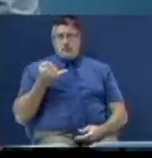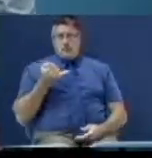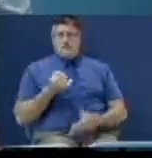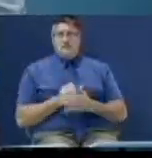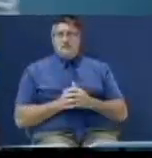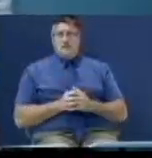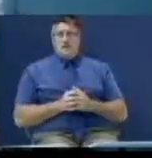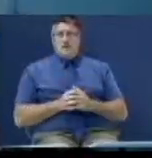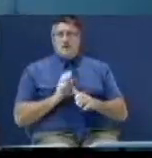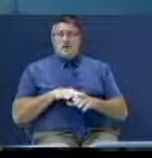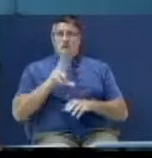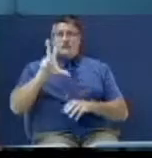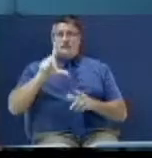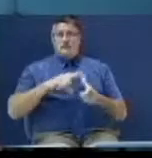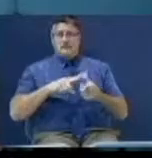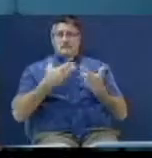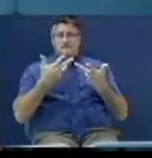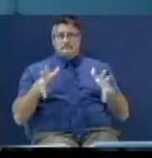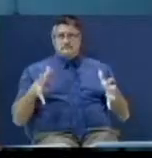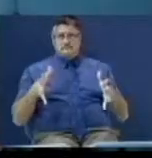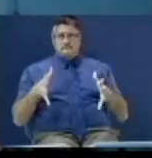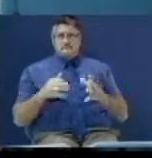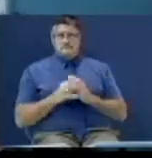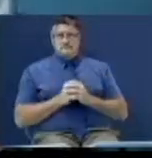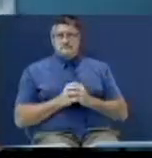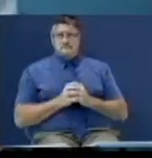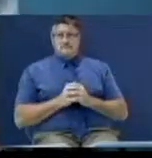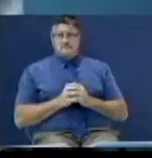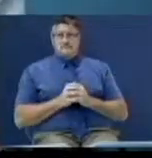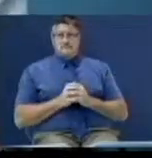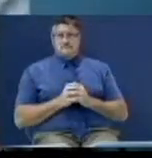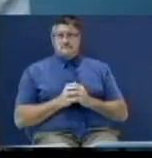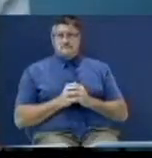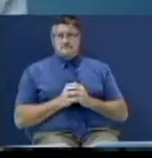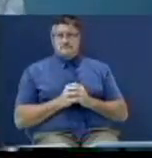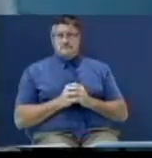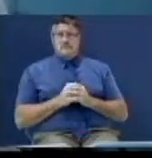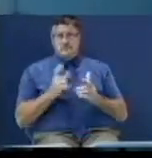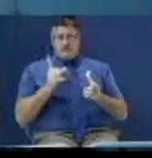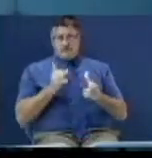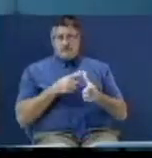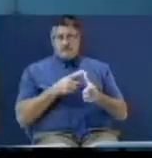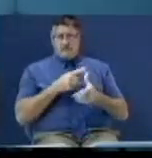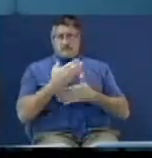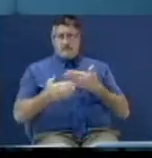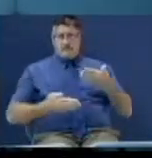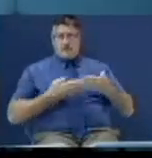And on the third one, I'll finish and give you the title. First of all,